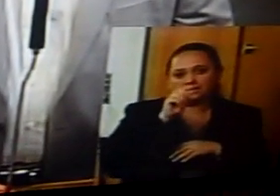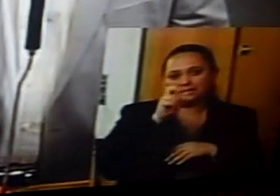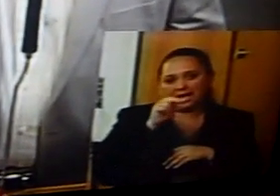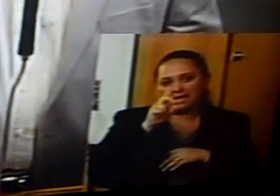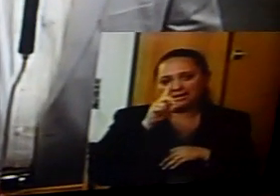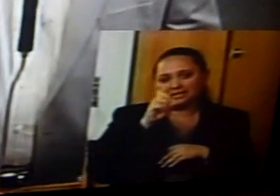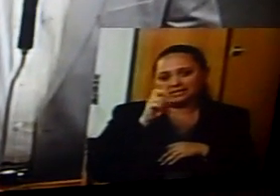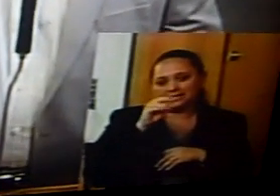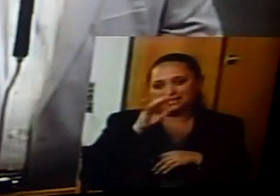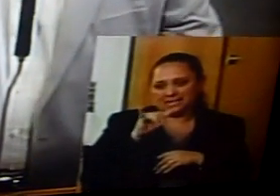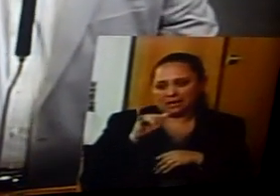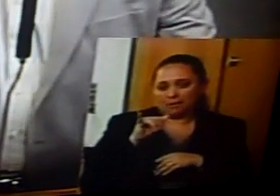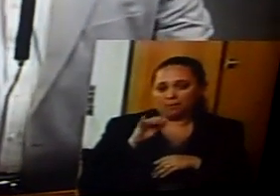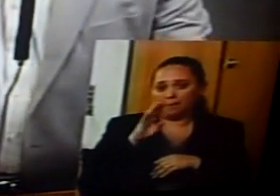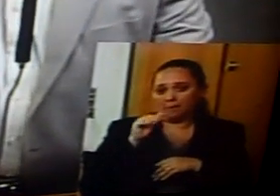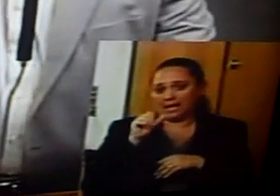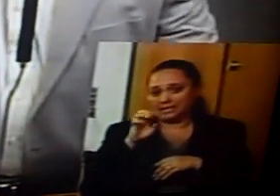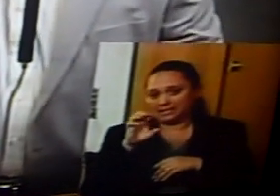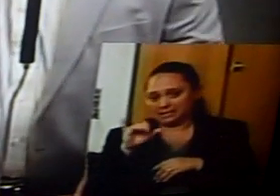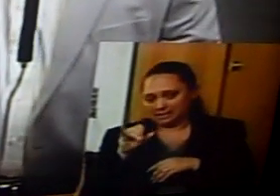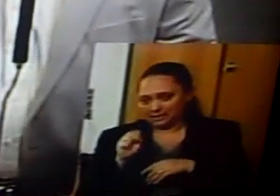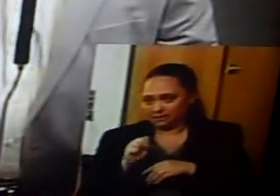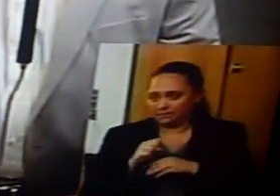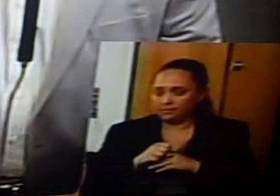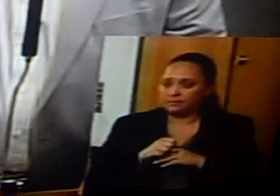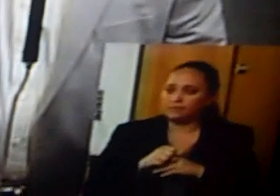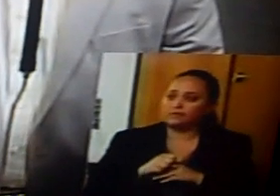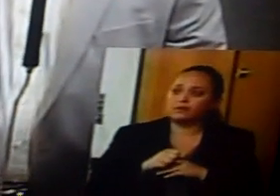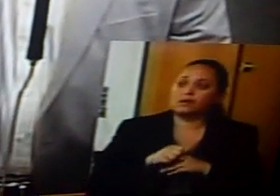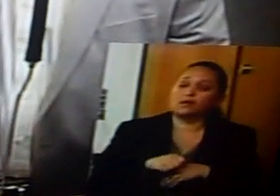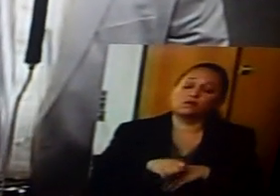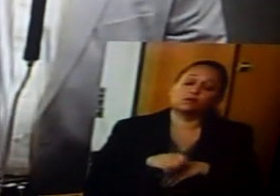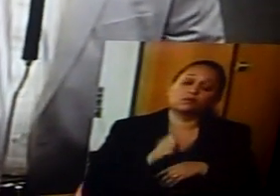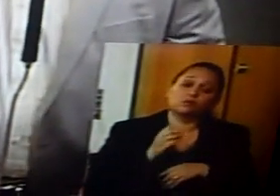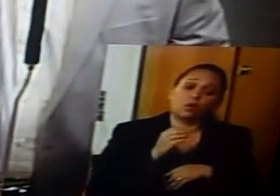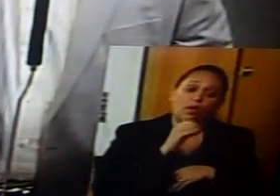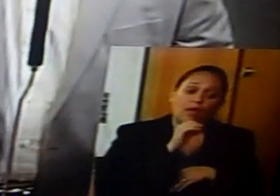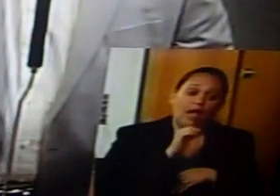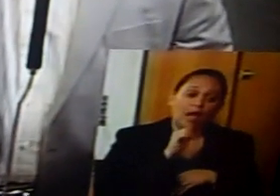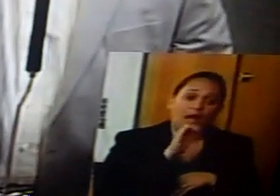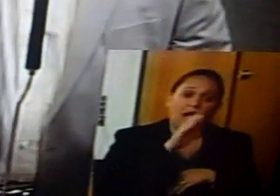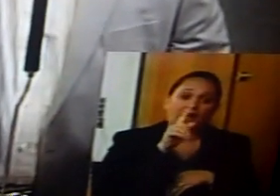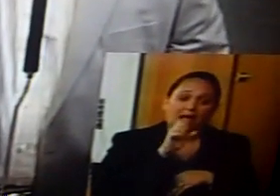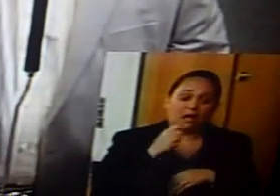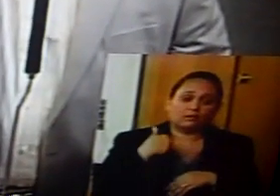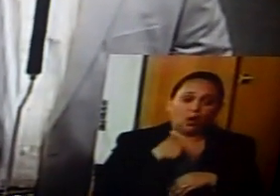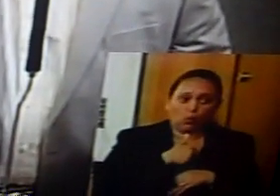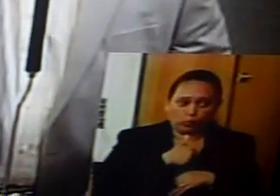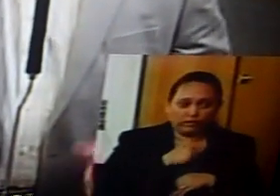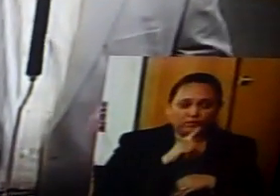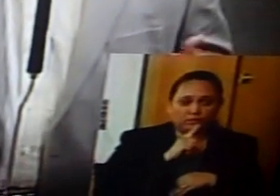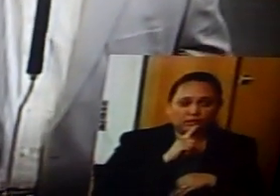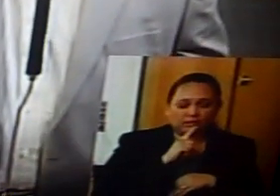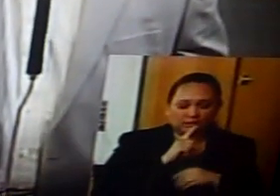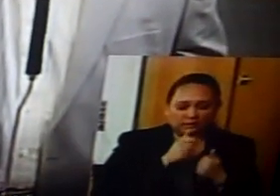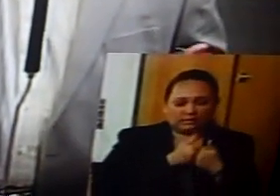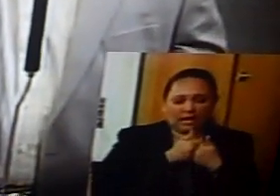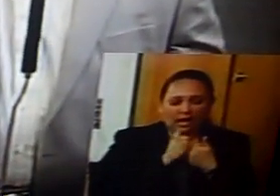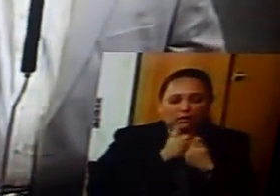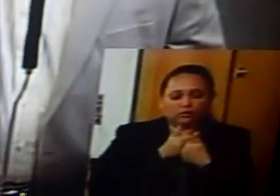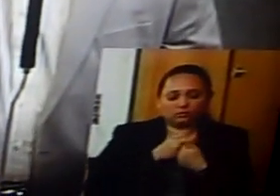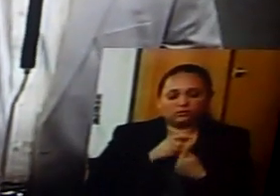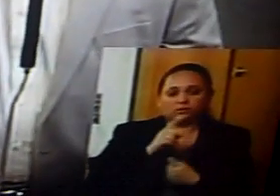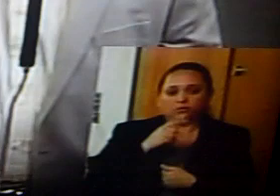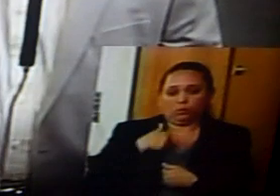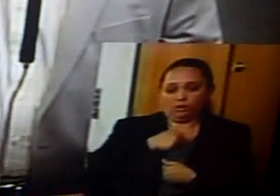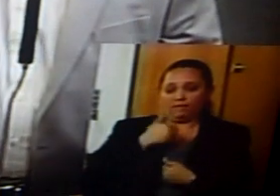And that said, we've been, the accounts that we've tackled, fortunately we've had the county